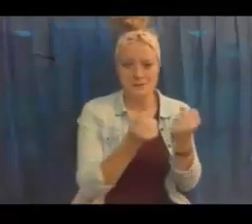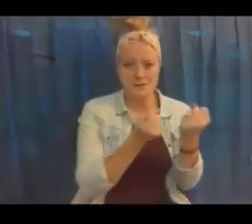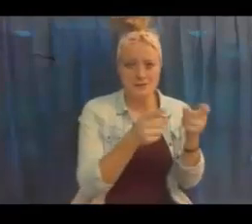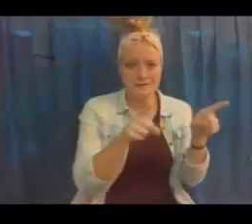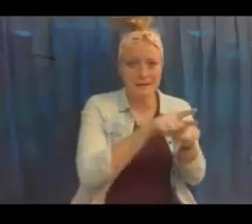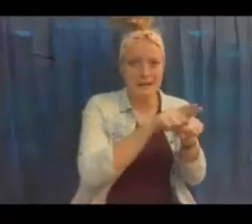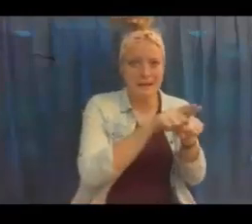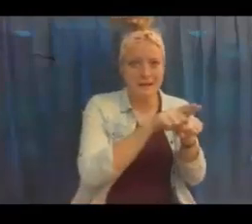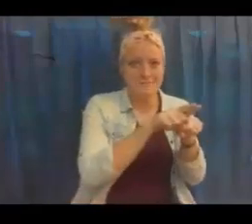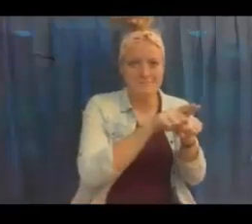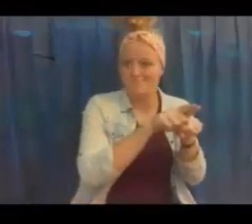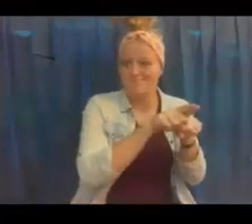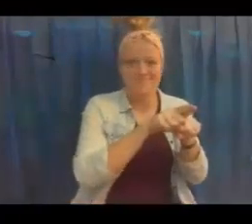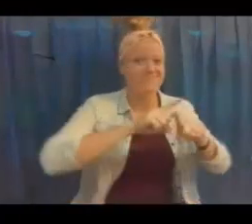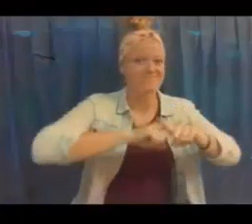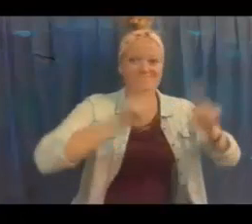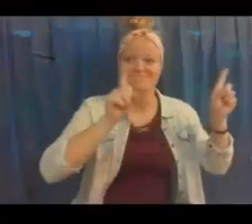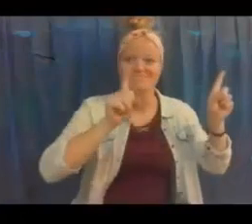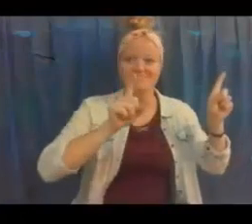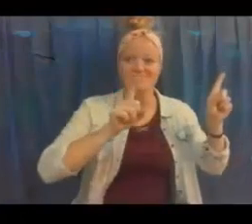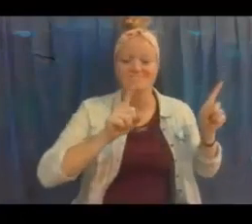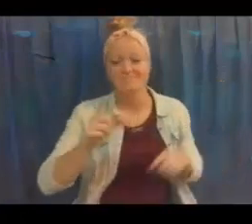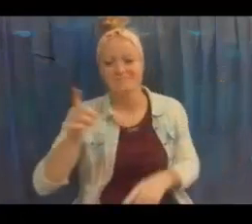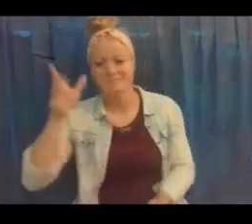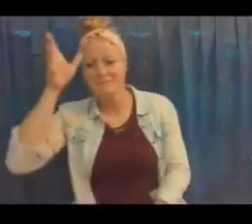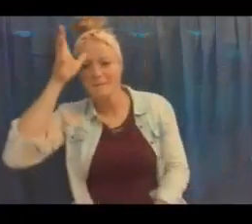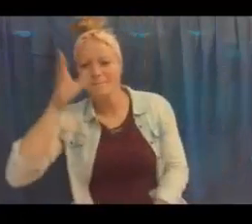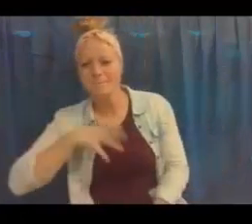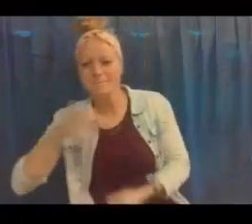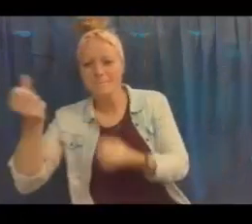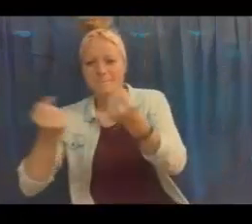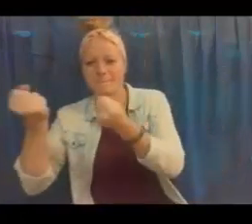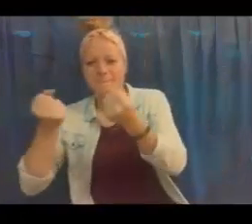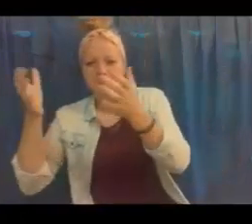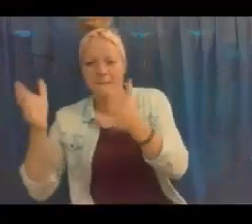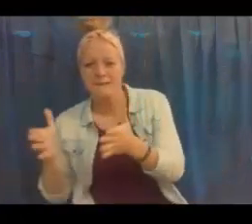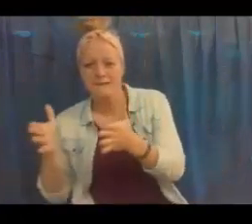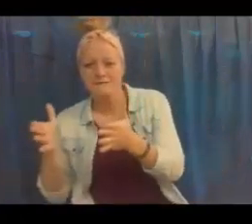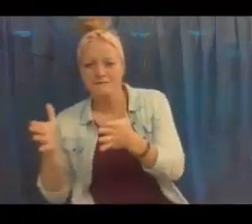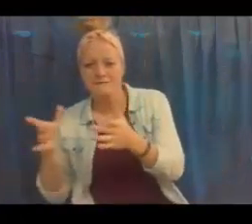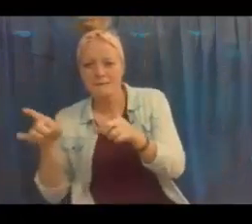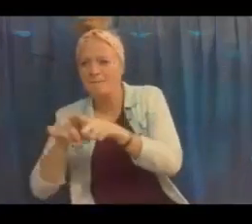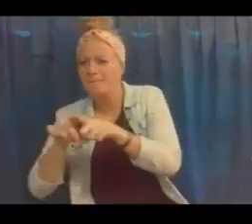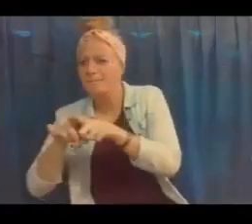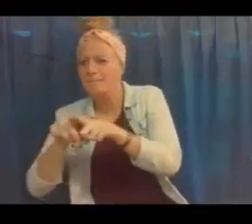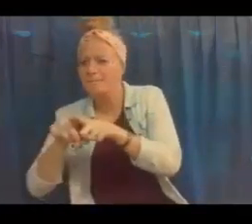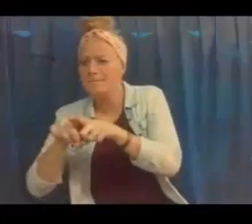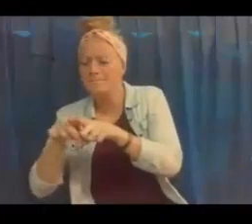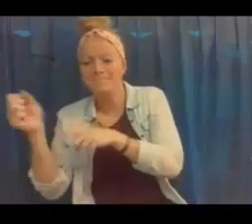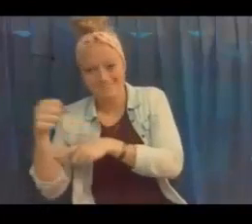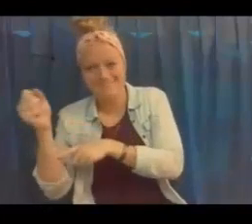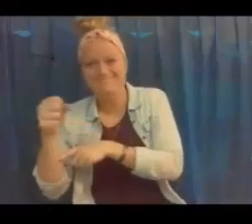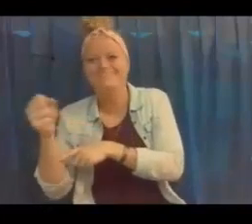Hmm. Is this car the same as his number nine red car? Nope, it's different. Is the